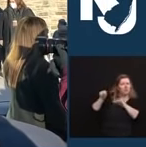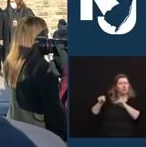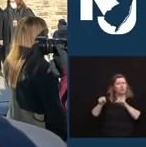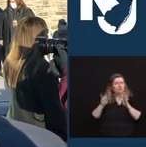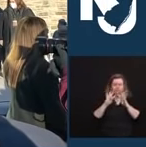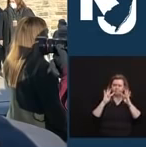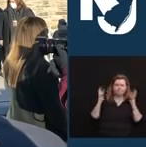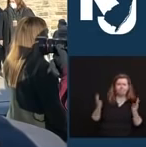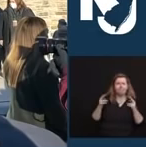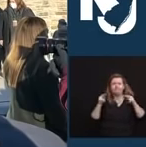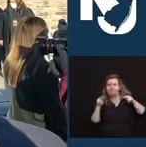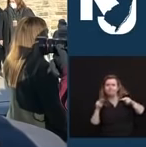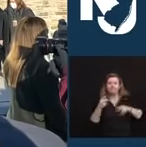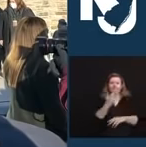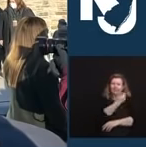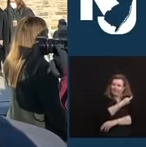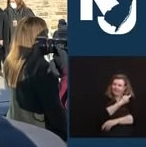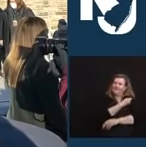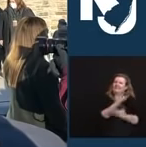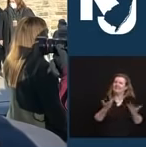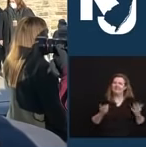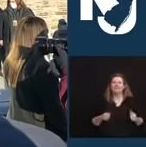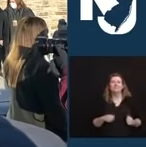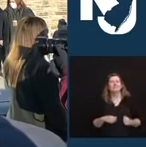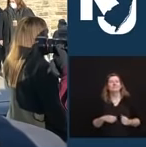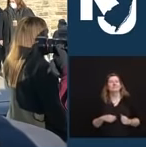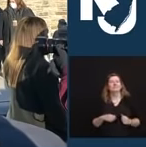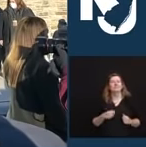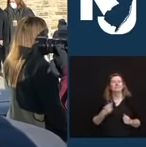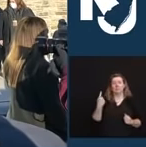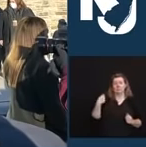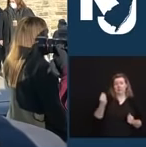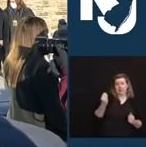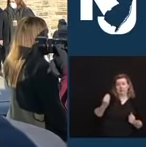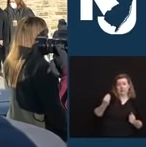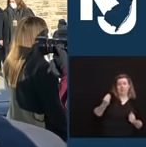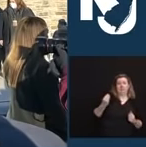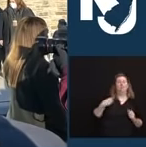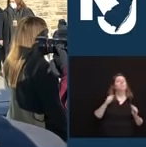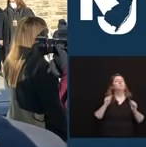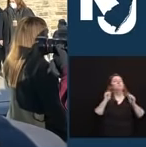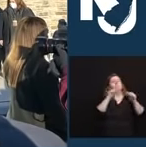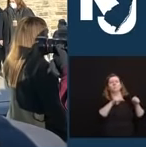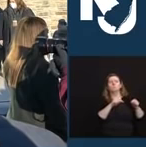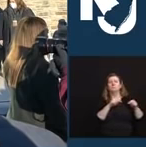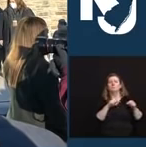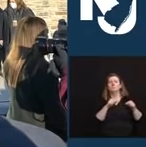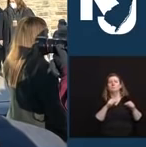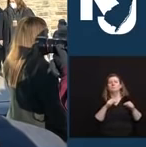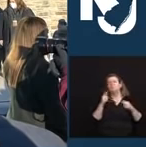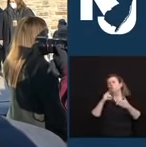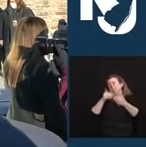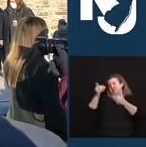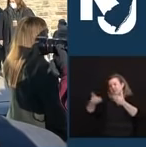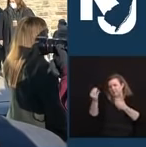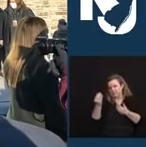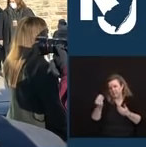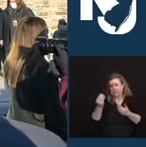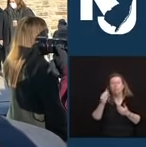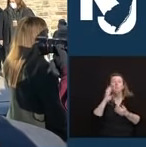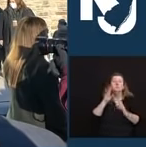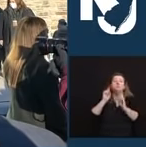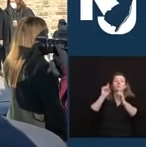plan on being at one of our long-term care centers as they begin the process of vaccinating residents and staff. Our overall